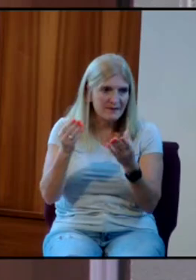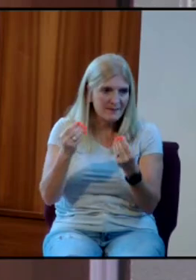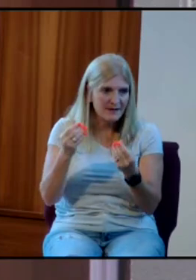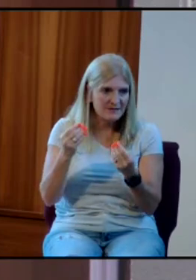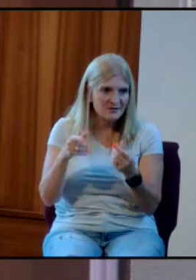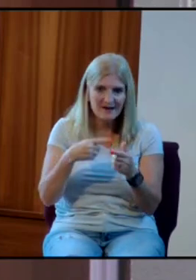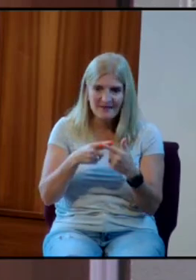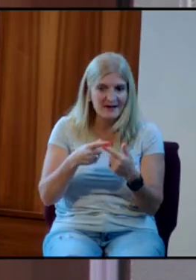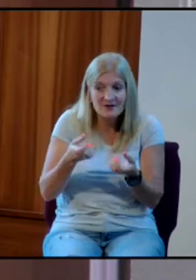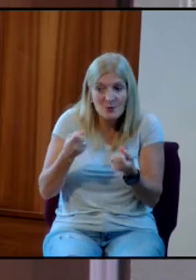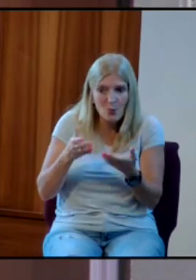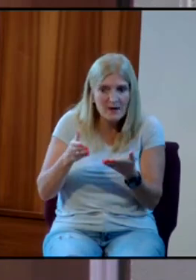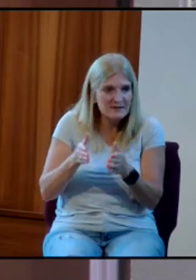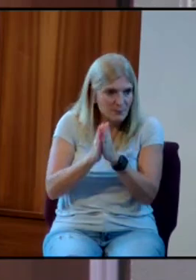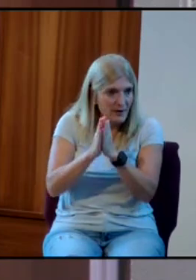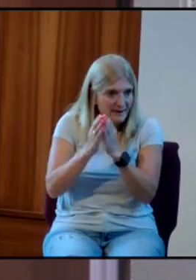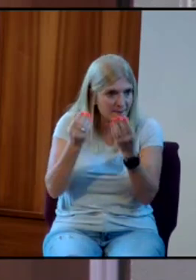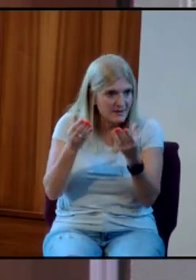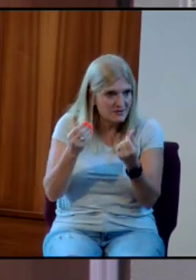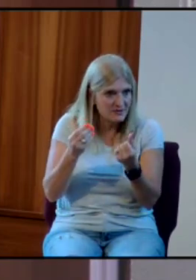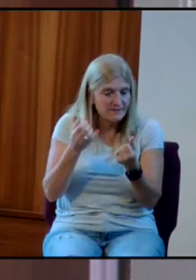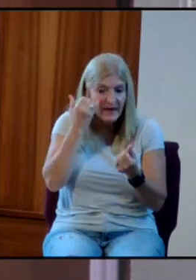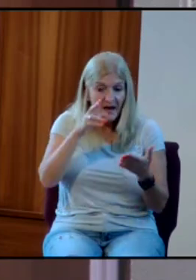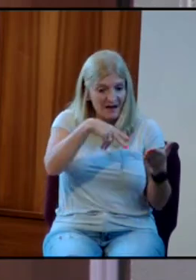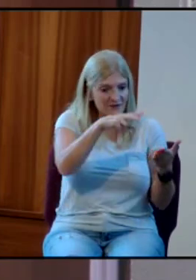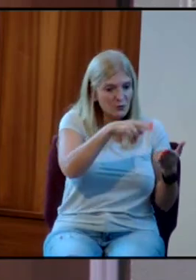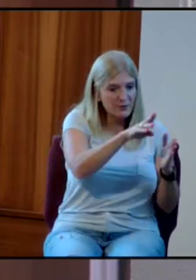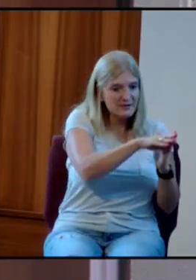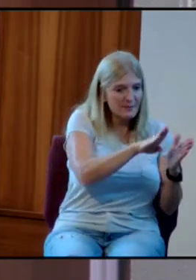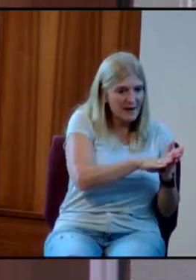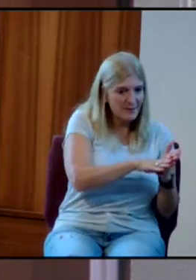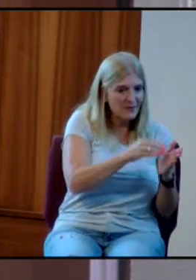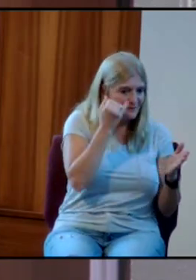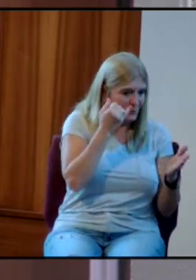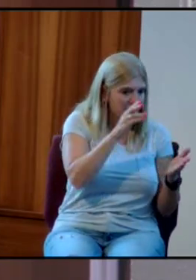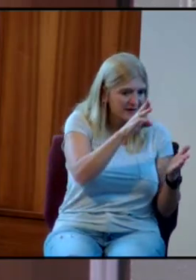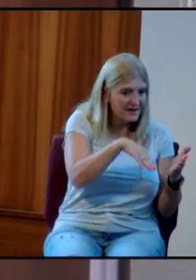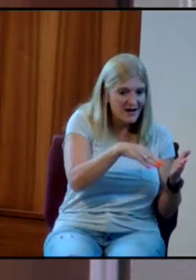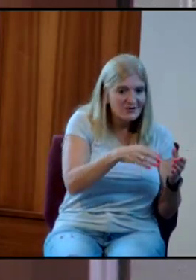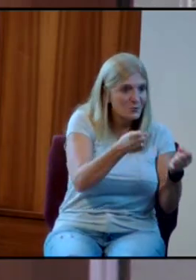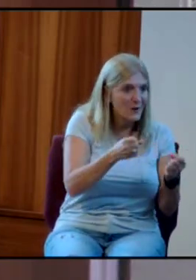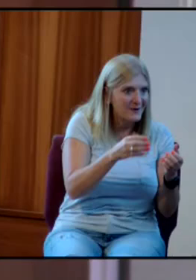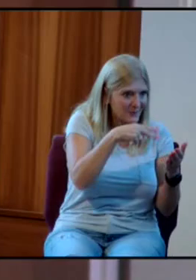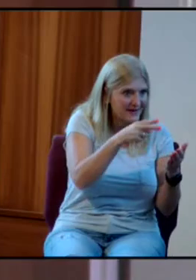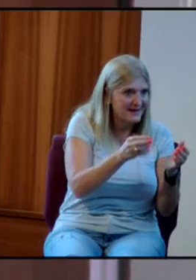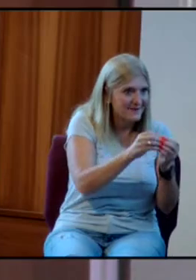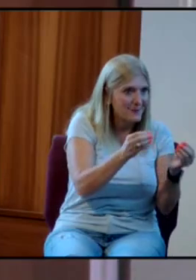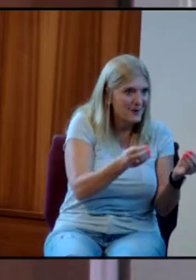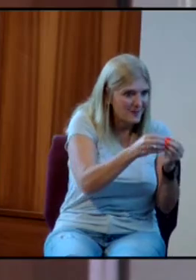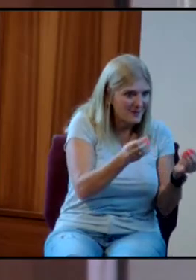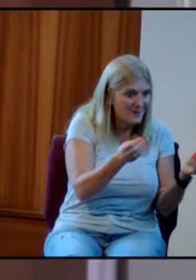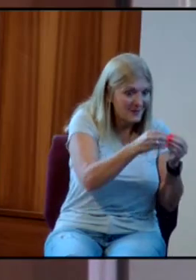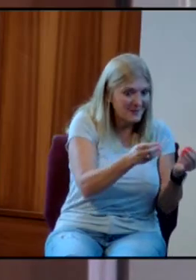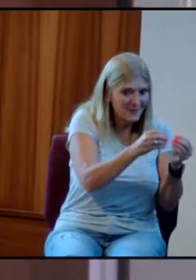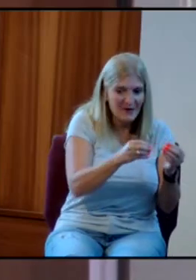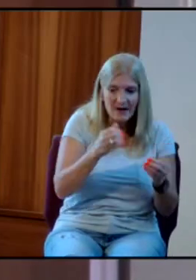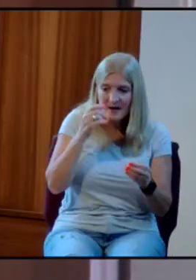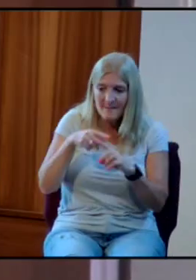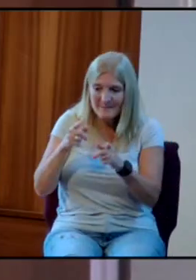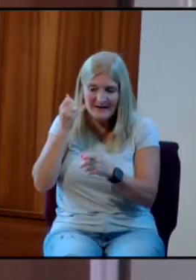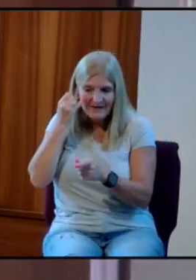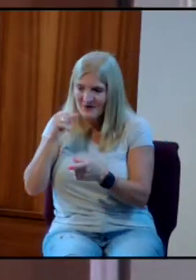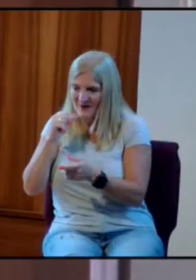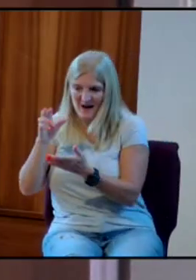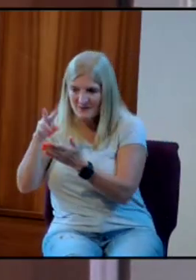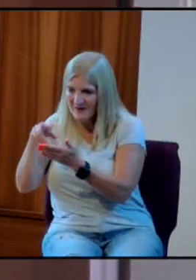Anybody? The more you read the Bible, the more you want to read the Bible. The less you read the Bible, the less you want to read the Bible.